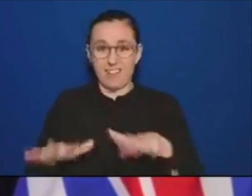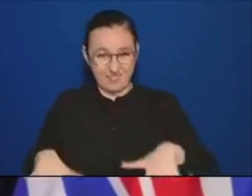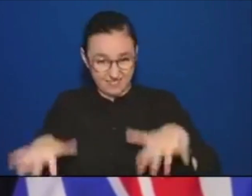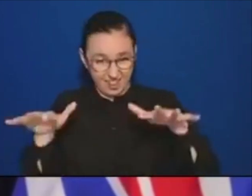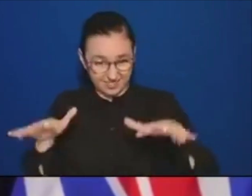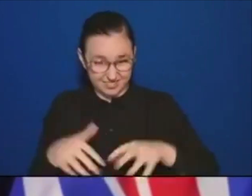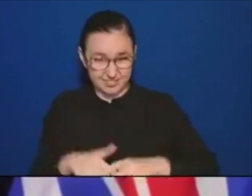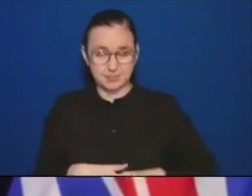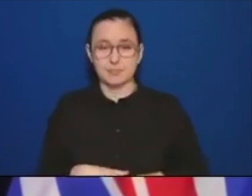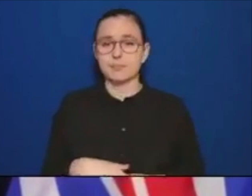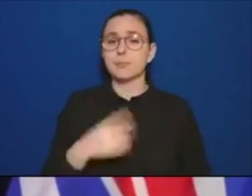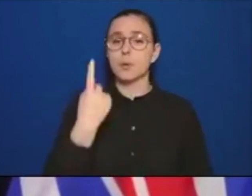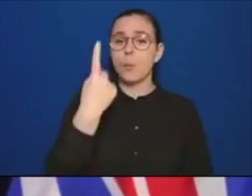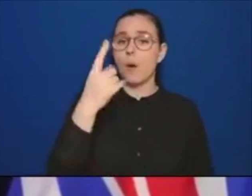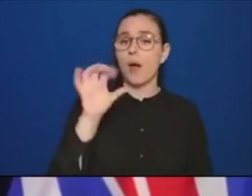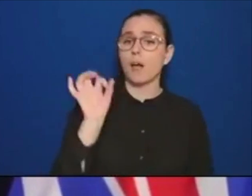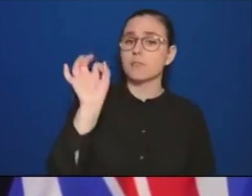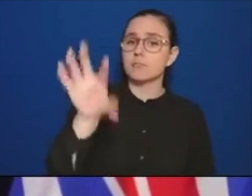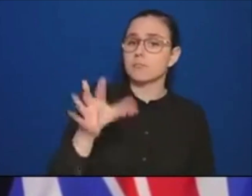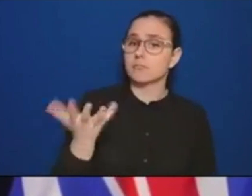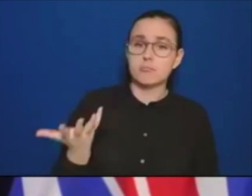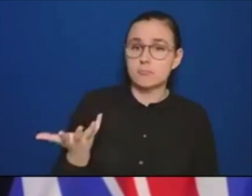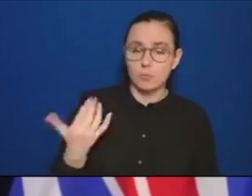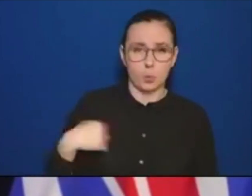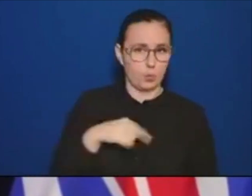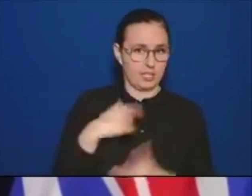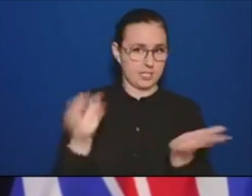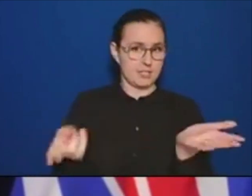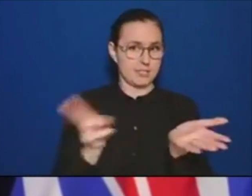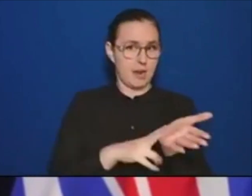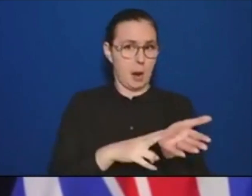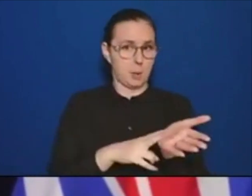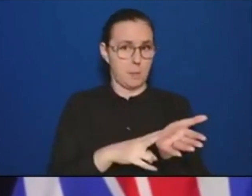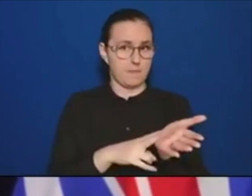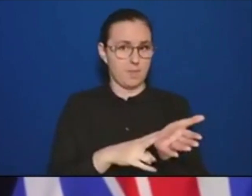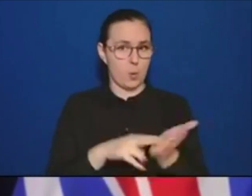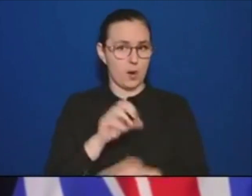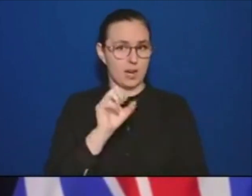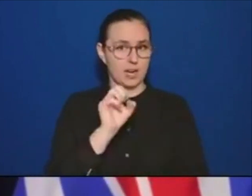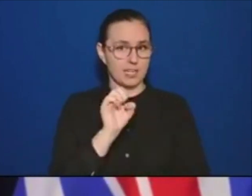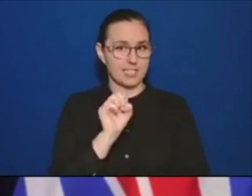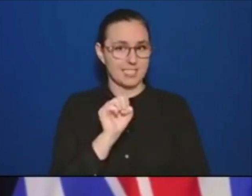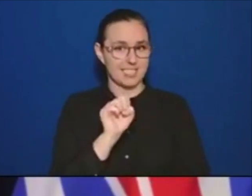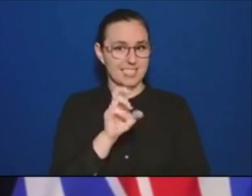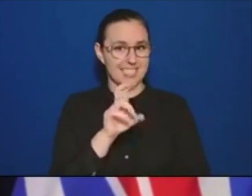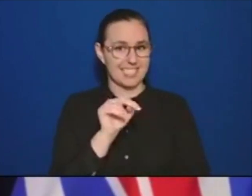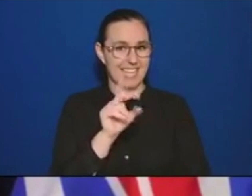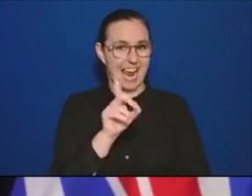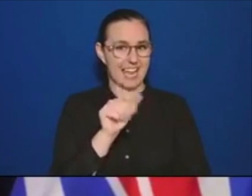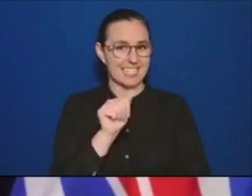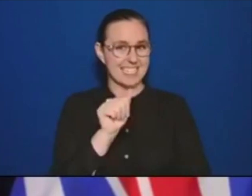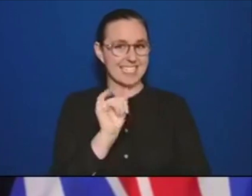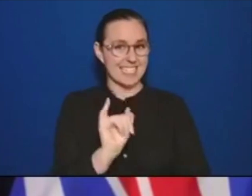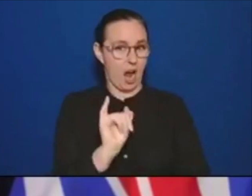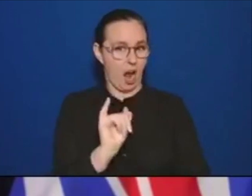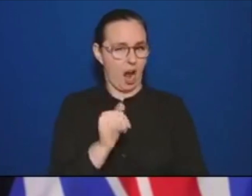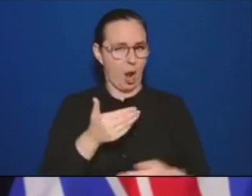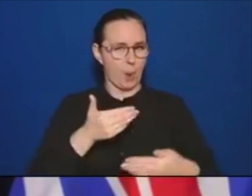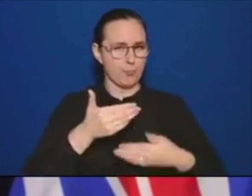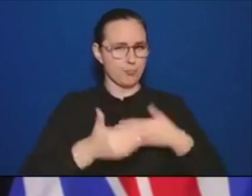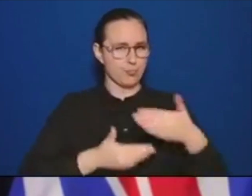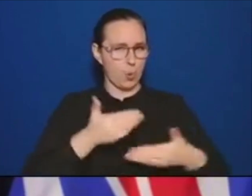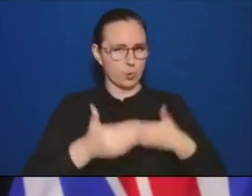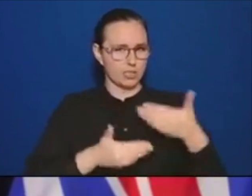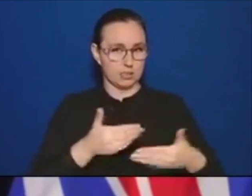is us signing up to the Sendai framework, the first province to do so, along with the federal government. And an overhaul underway